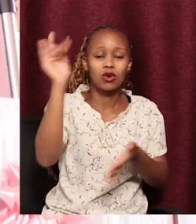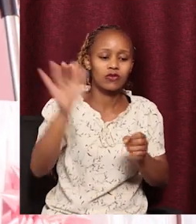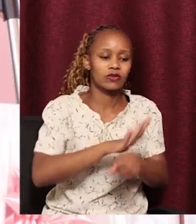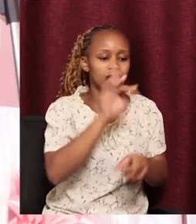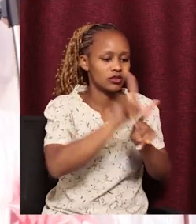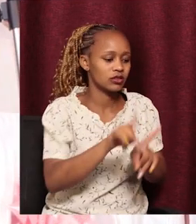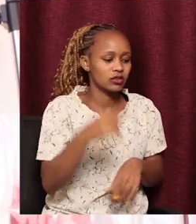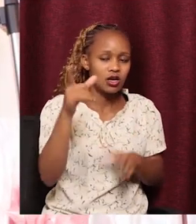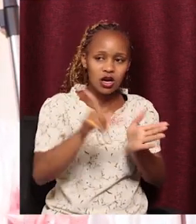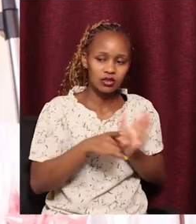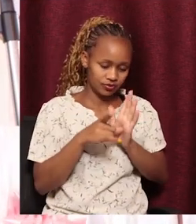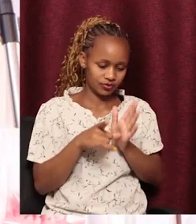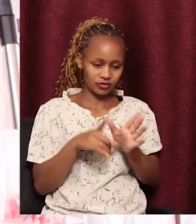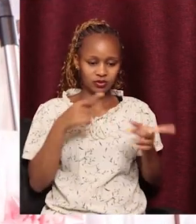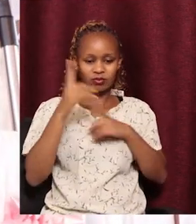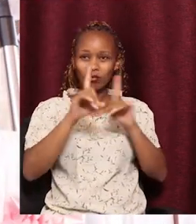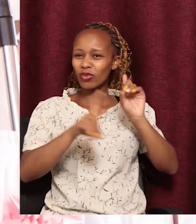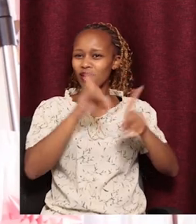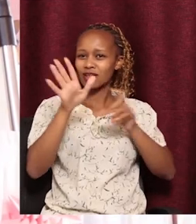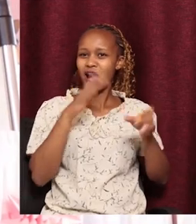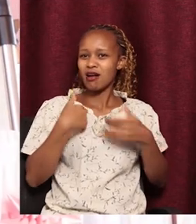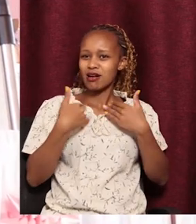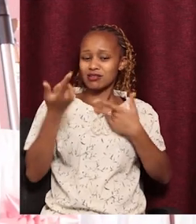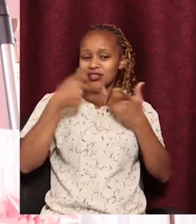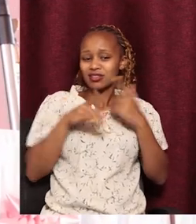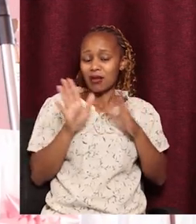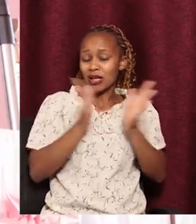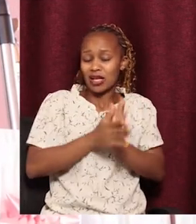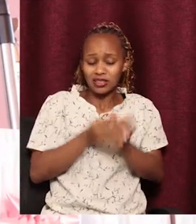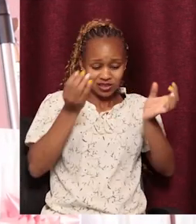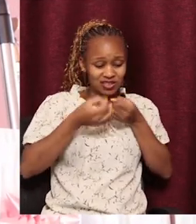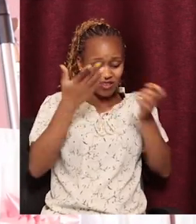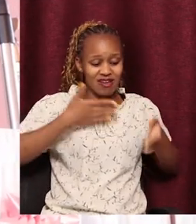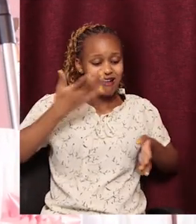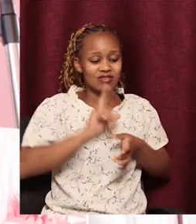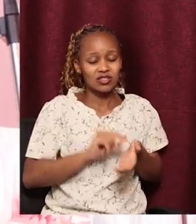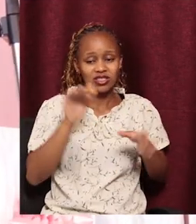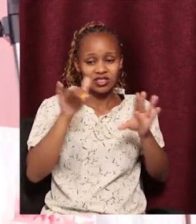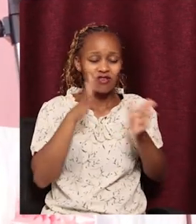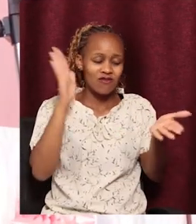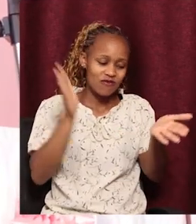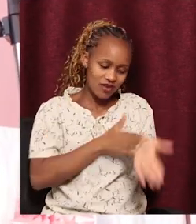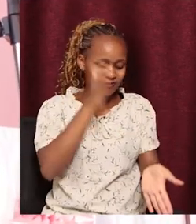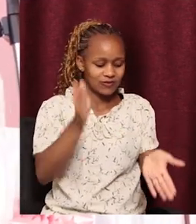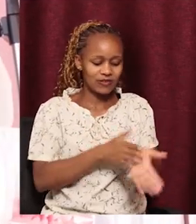Alone, you agonize with the questions. Then he comes in and offers an answer instantly.